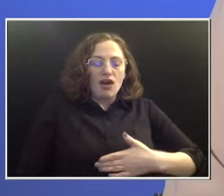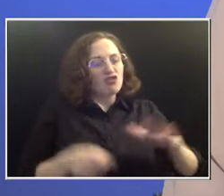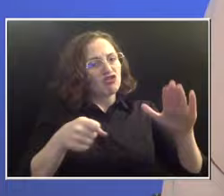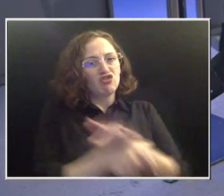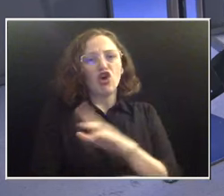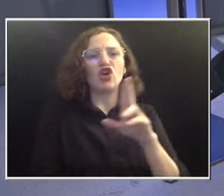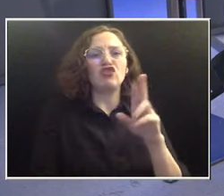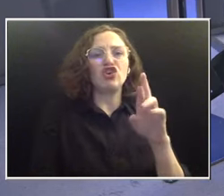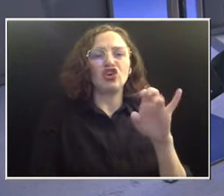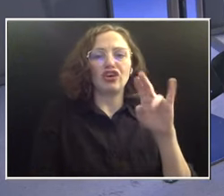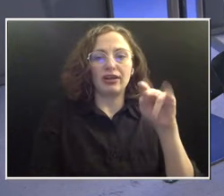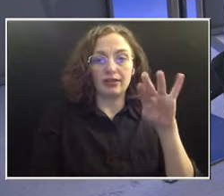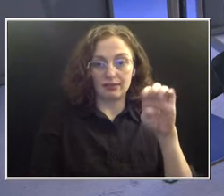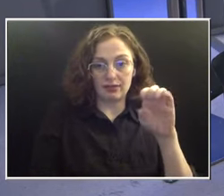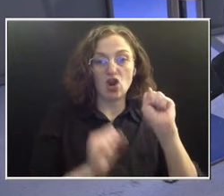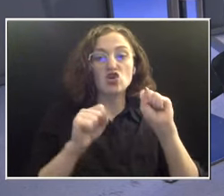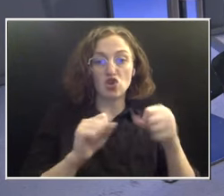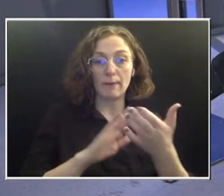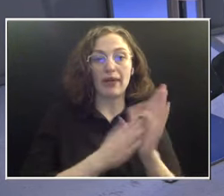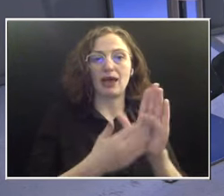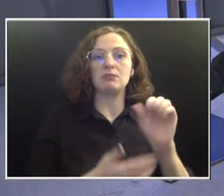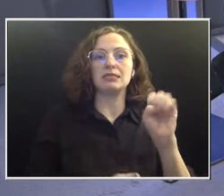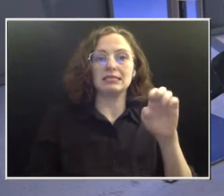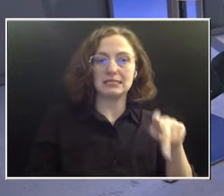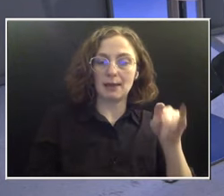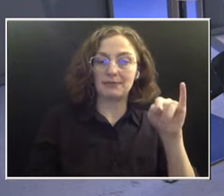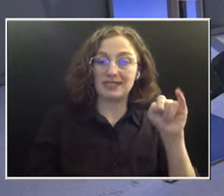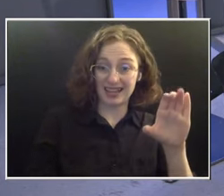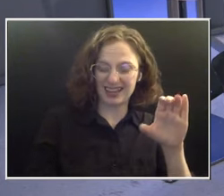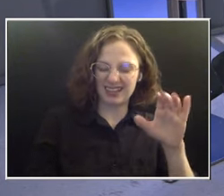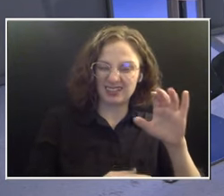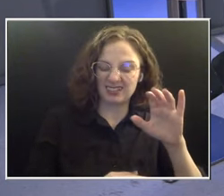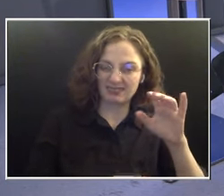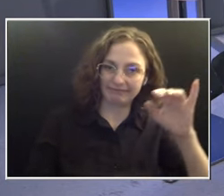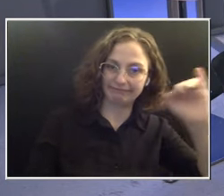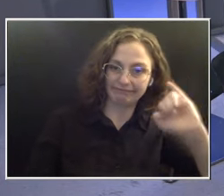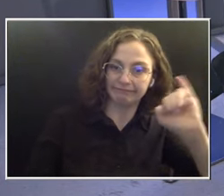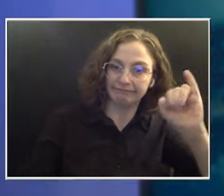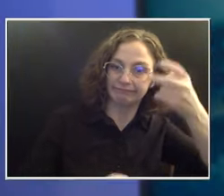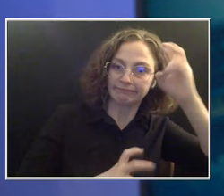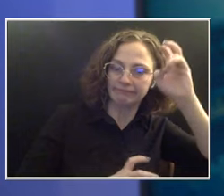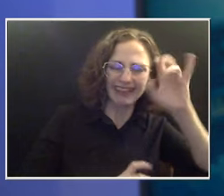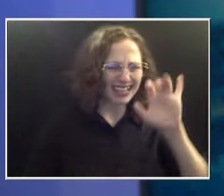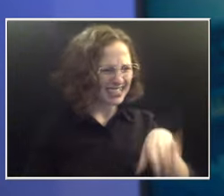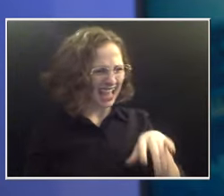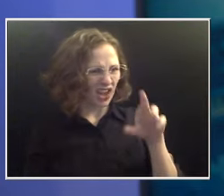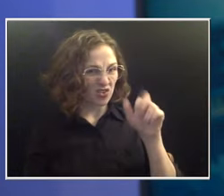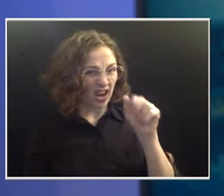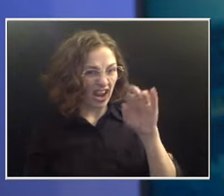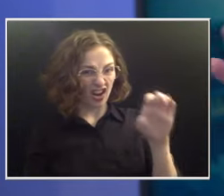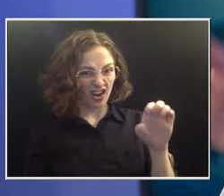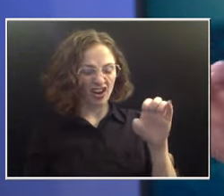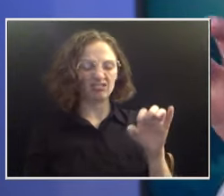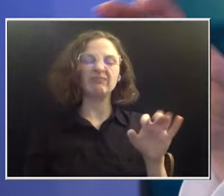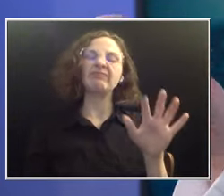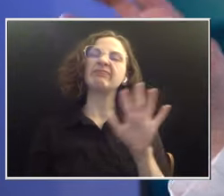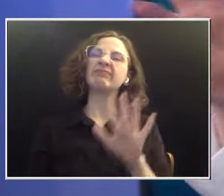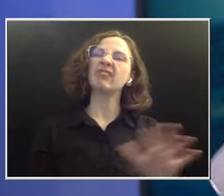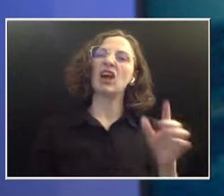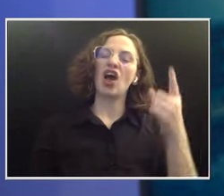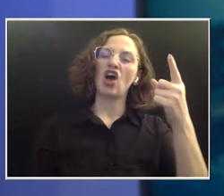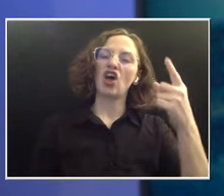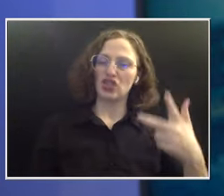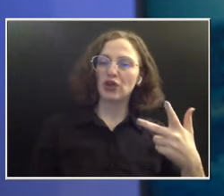septic. Rare, common. So about a third of patients who have radical hysterectomies have significant urinary